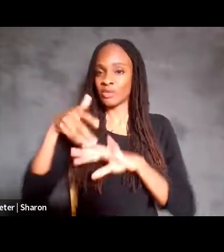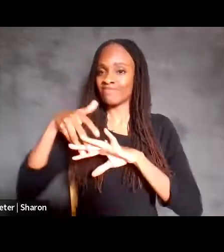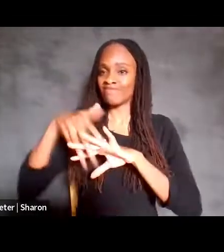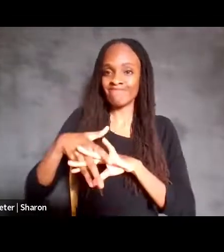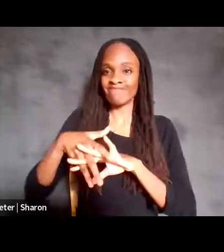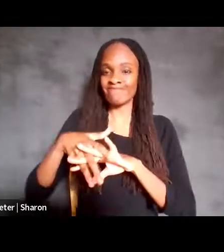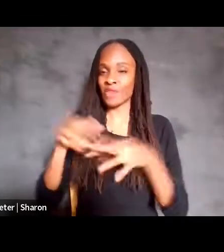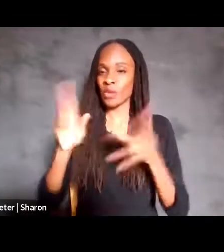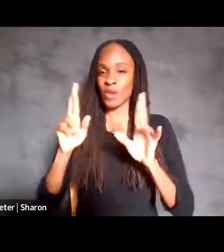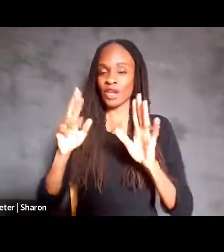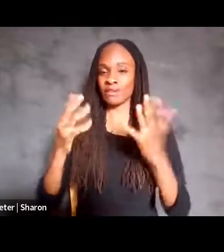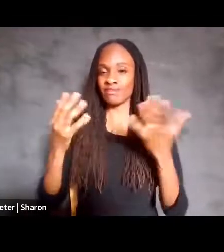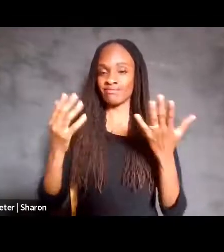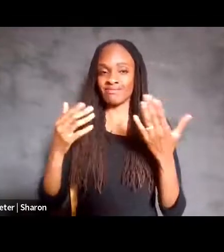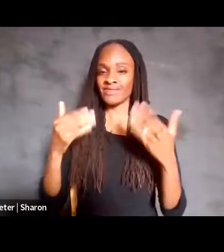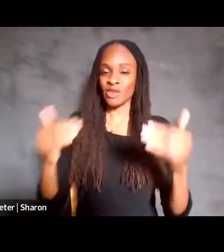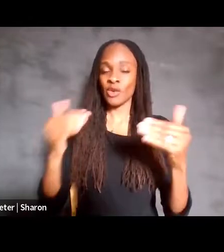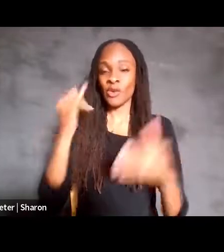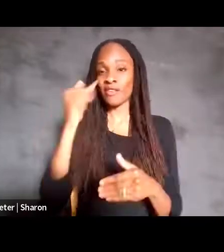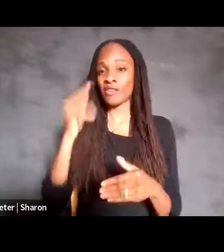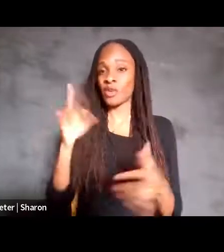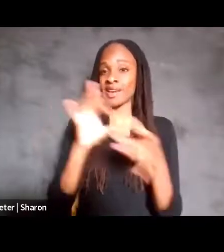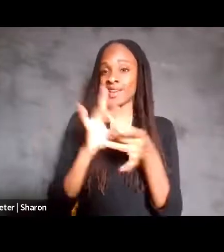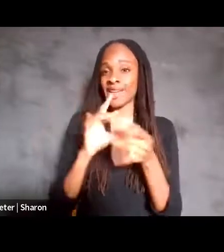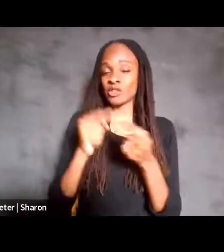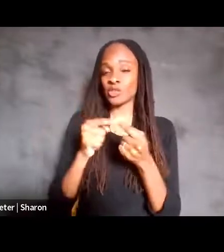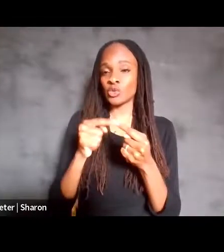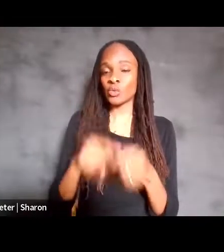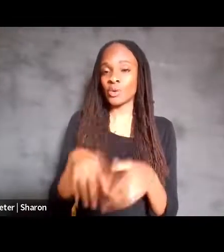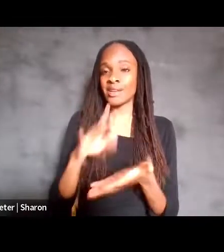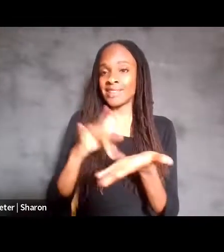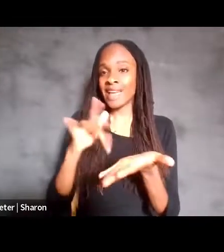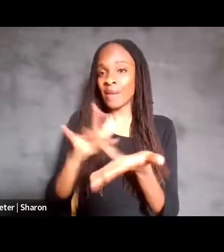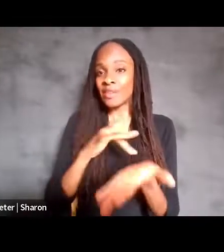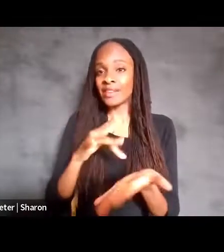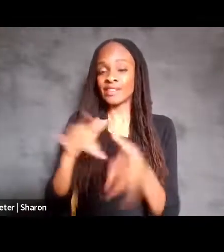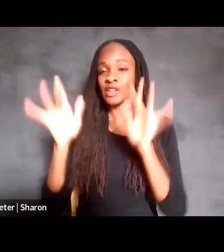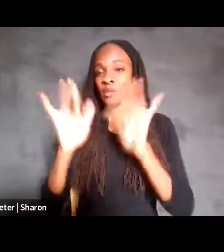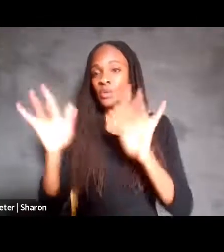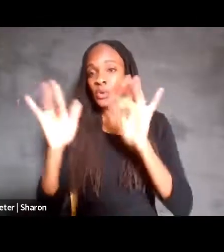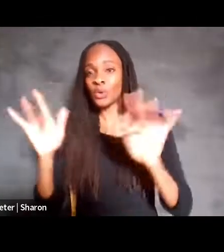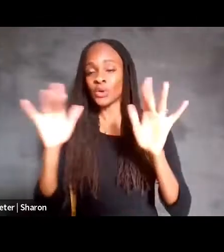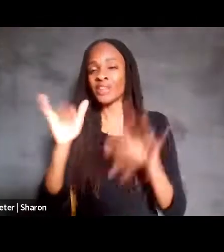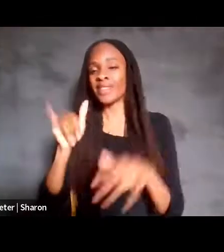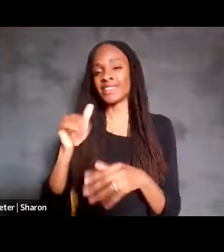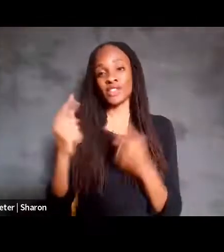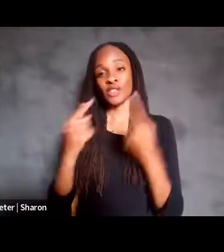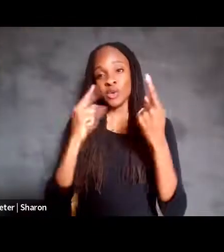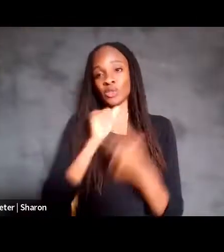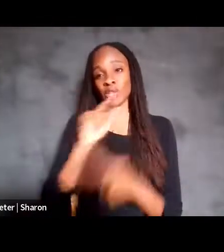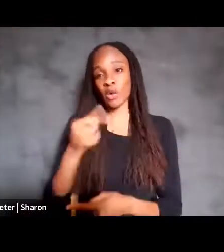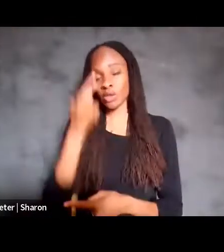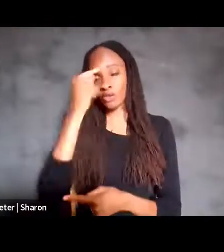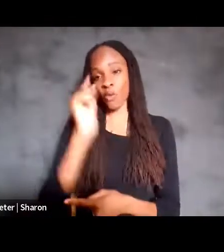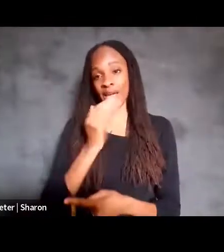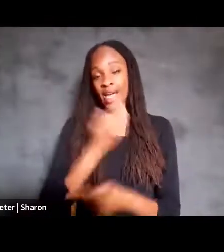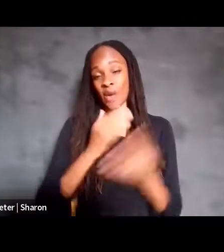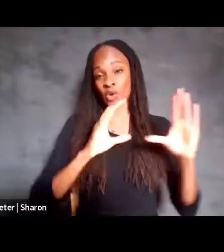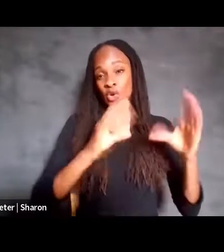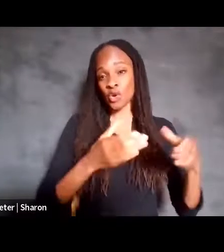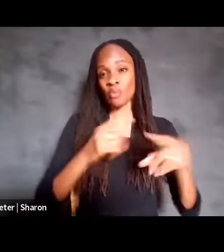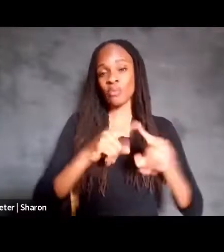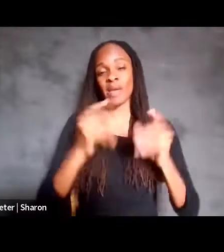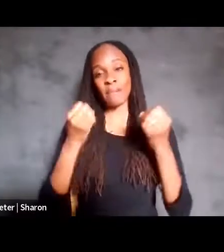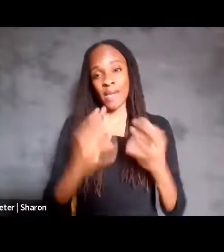And it could connect to a tablet or a computer. know, that's the goal for, not just for our group, but for many groups. Yeah.